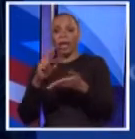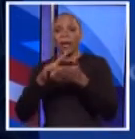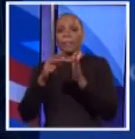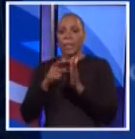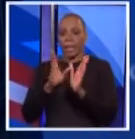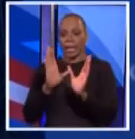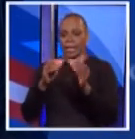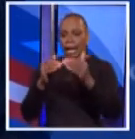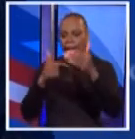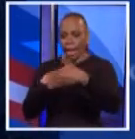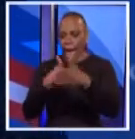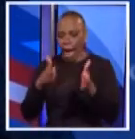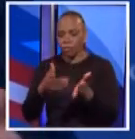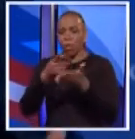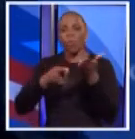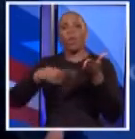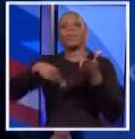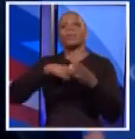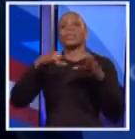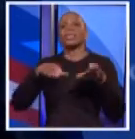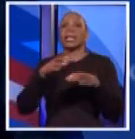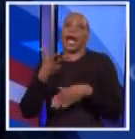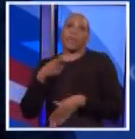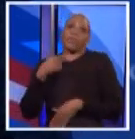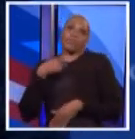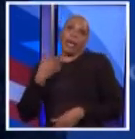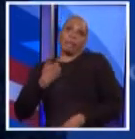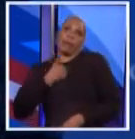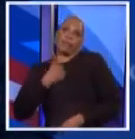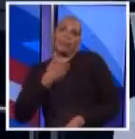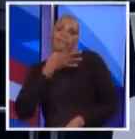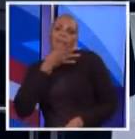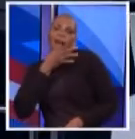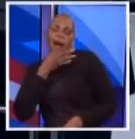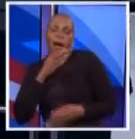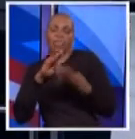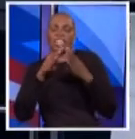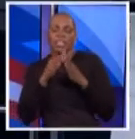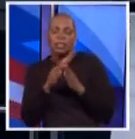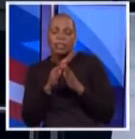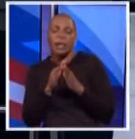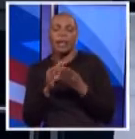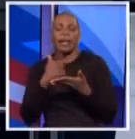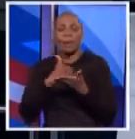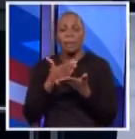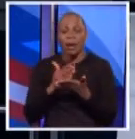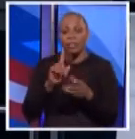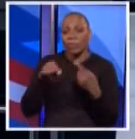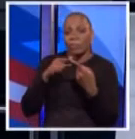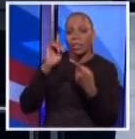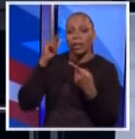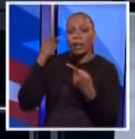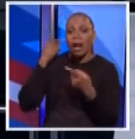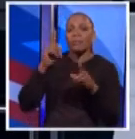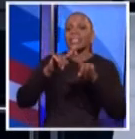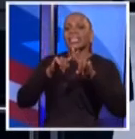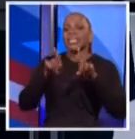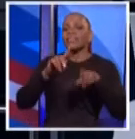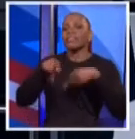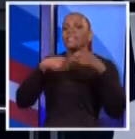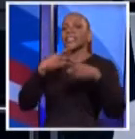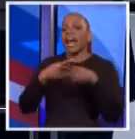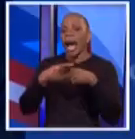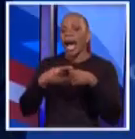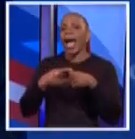Those were things we did, and again, I don't want to claim inexpertise in the city's budget. I was the governor. The city was a different municipality, a different political entity.